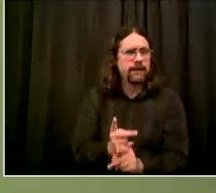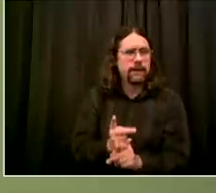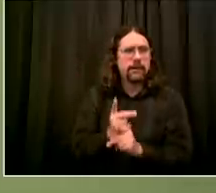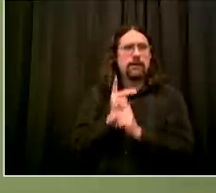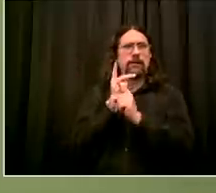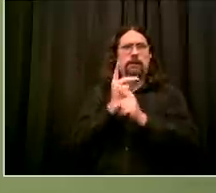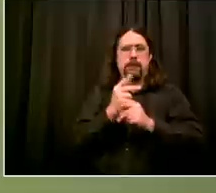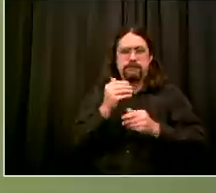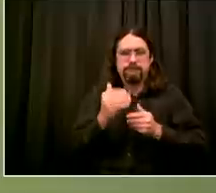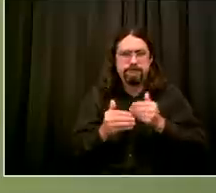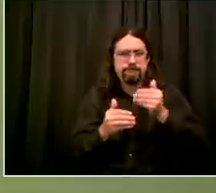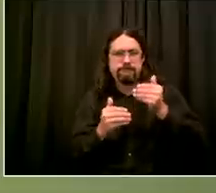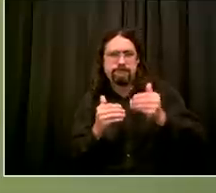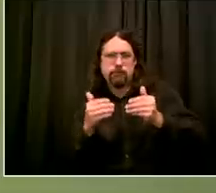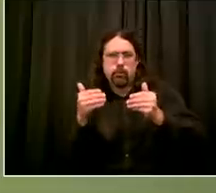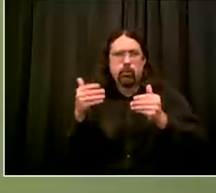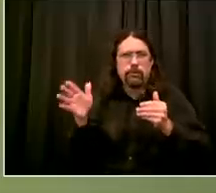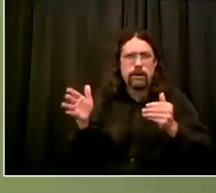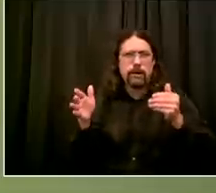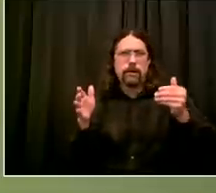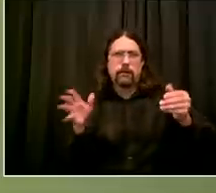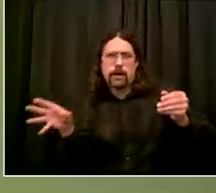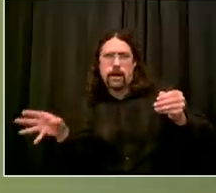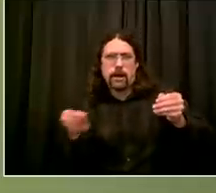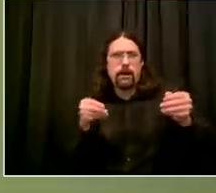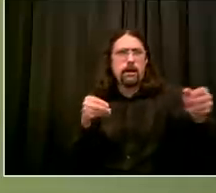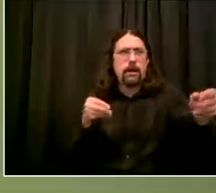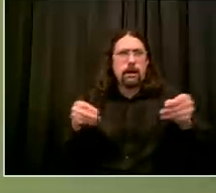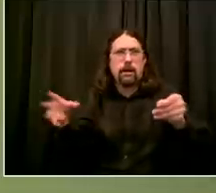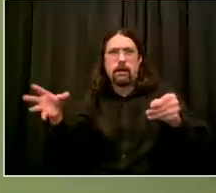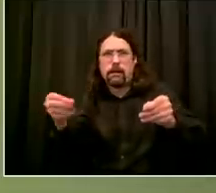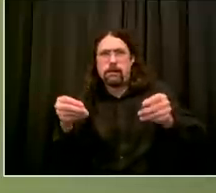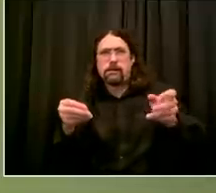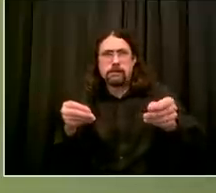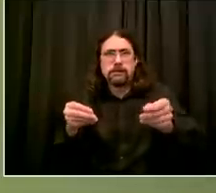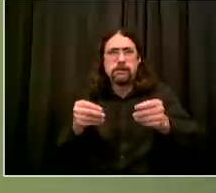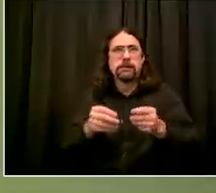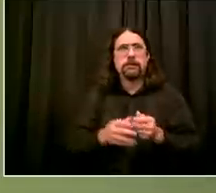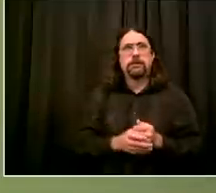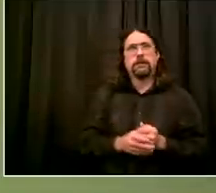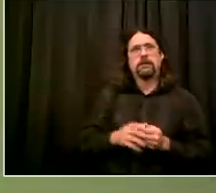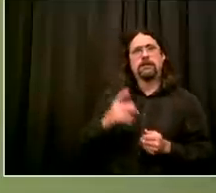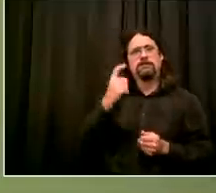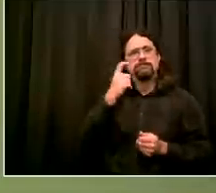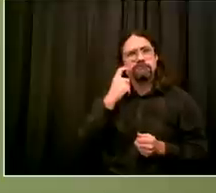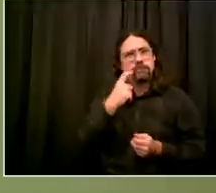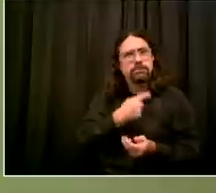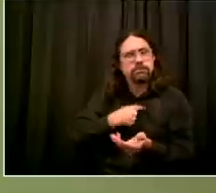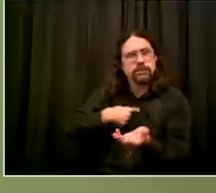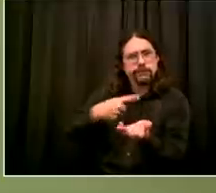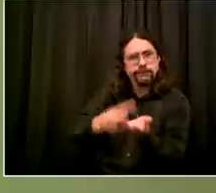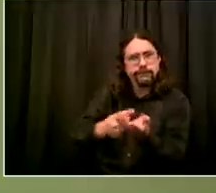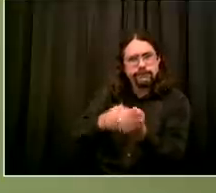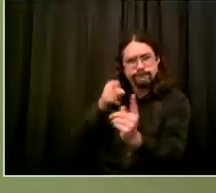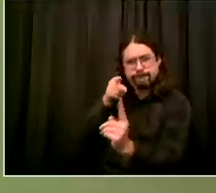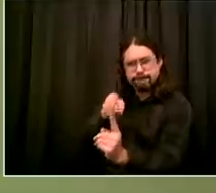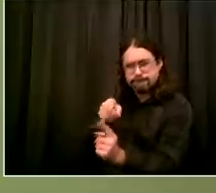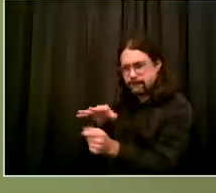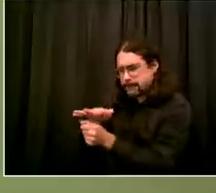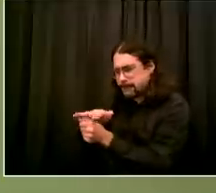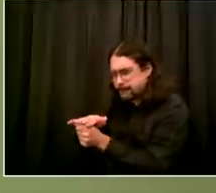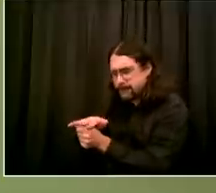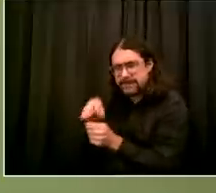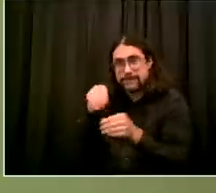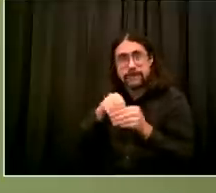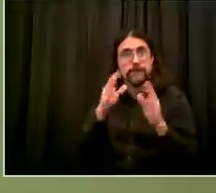can always extend into other areas so that's why the hyperlocal response that you're hearing is absolutely so critical